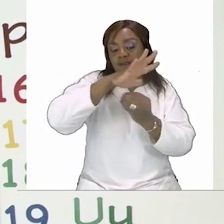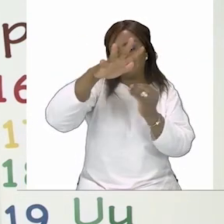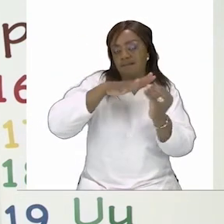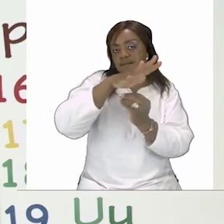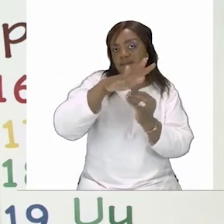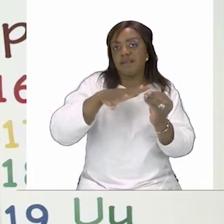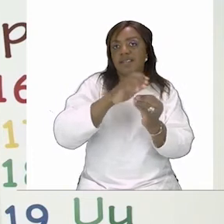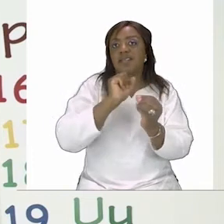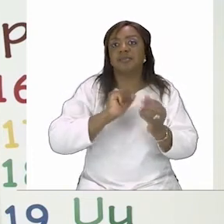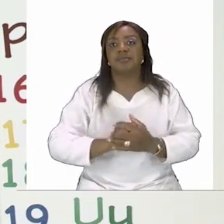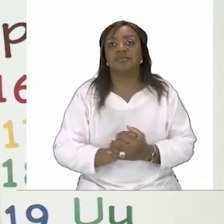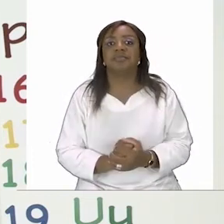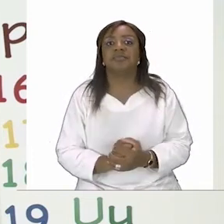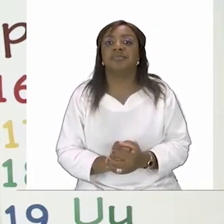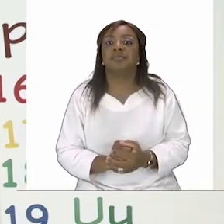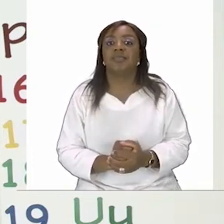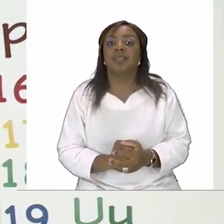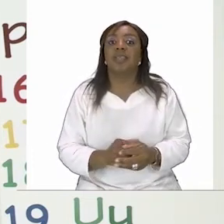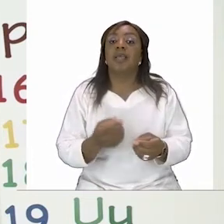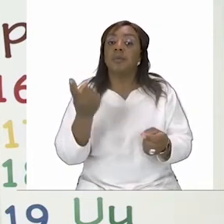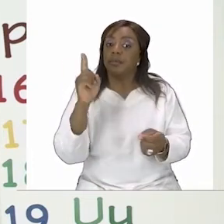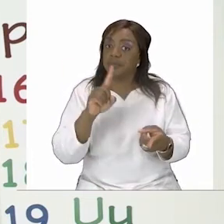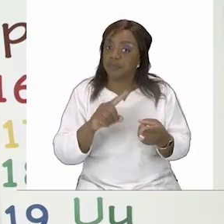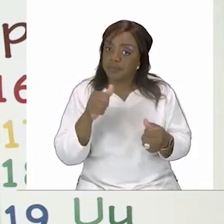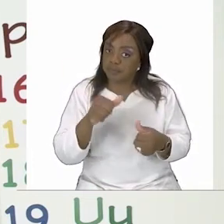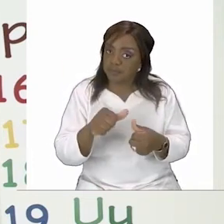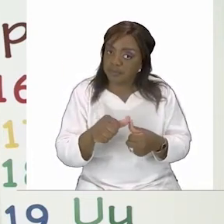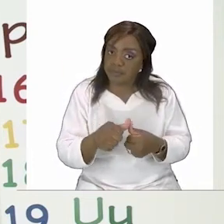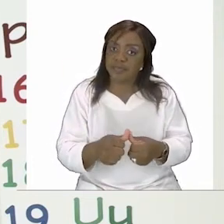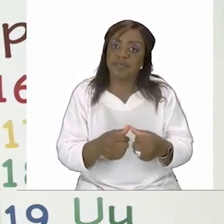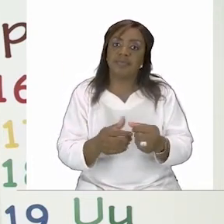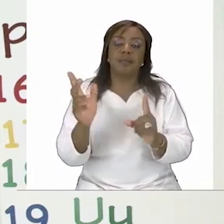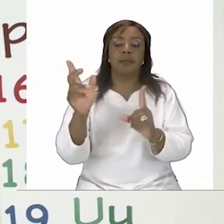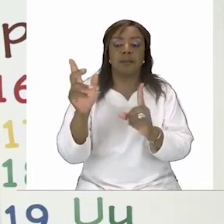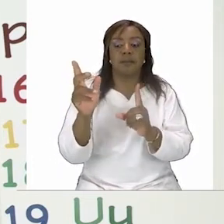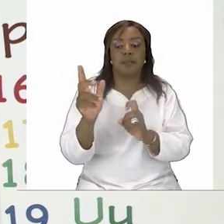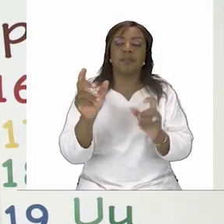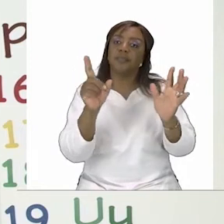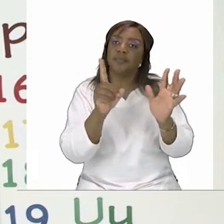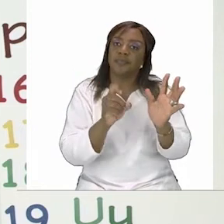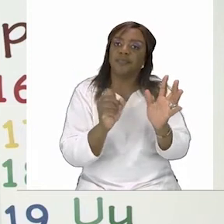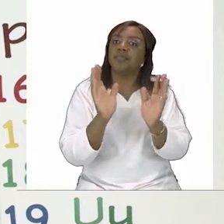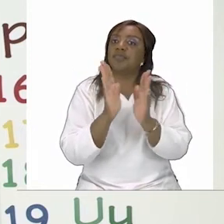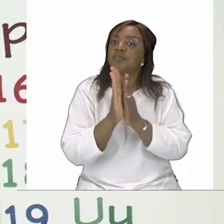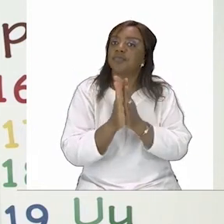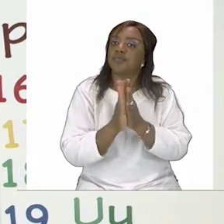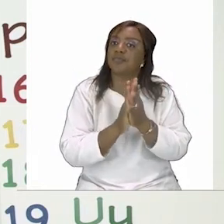and before we get into anything today we are going to